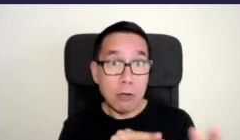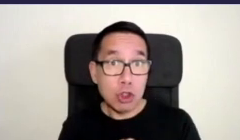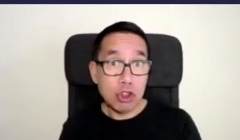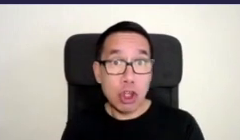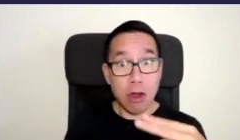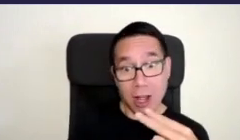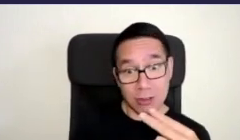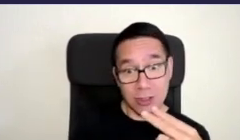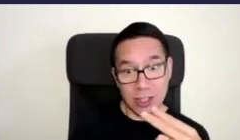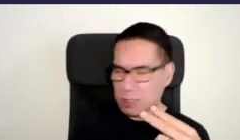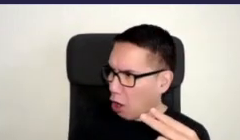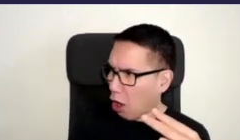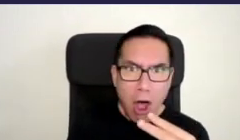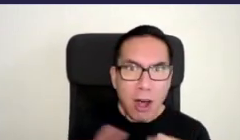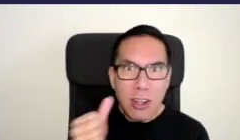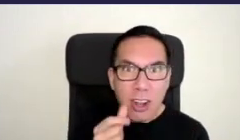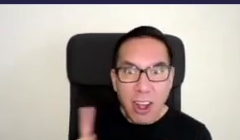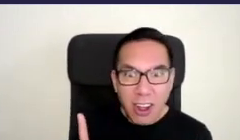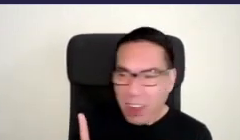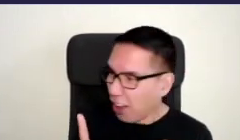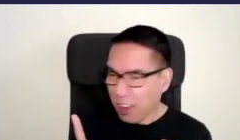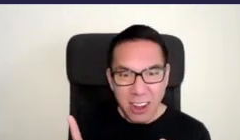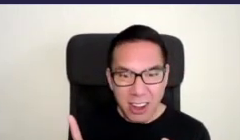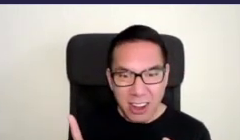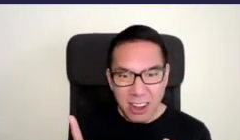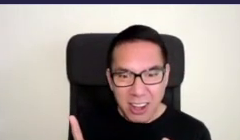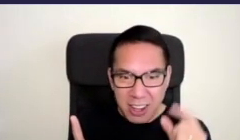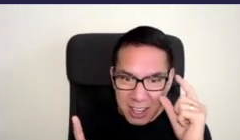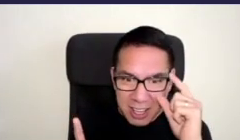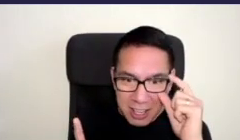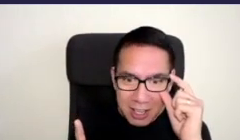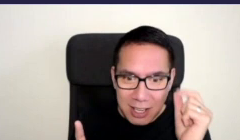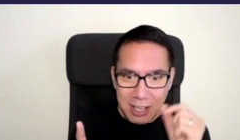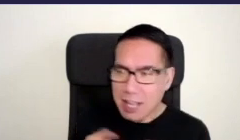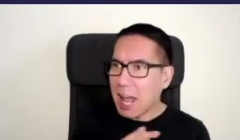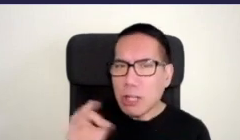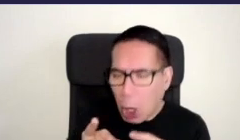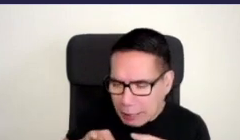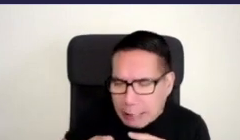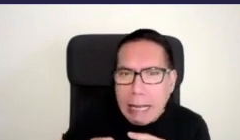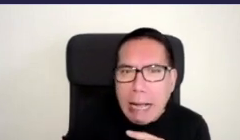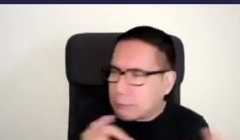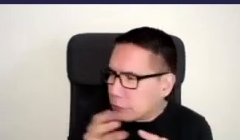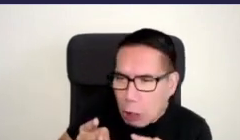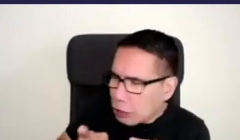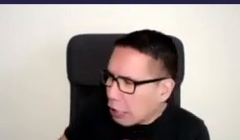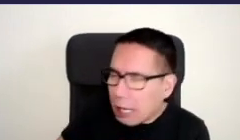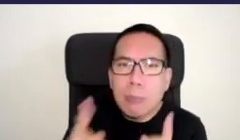he's like oh you know it's just it's not it's not manicured and I like that